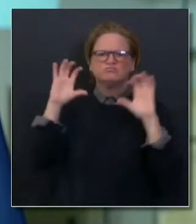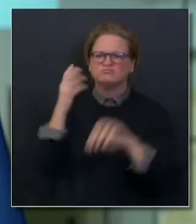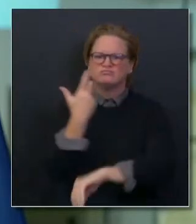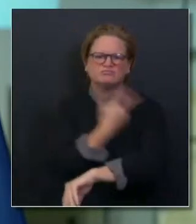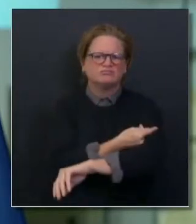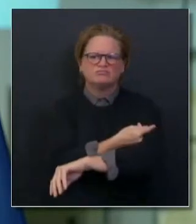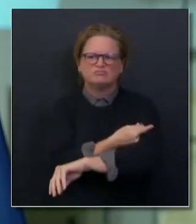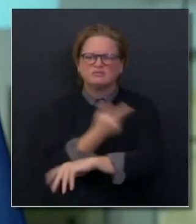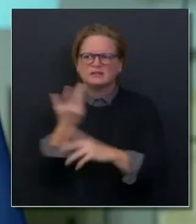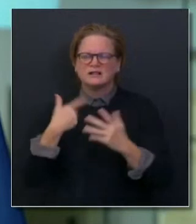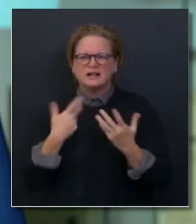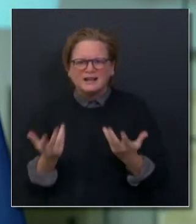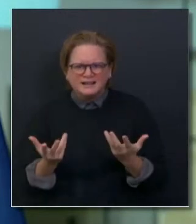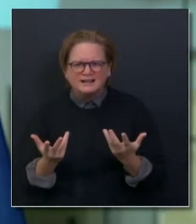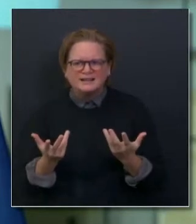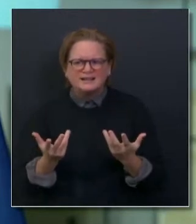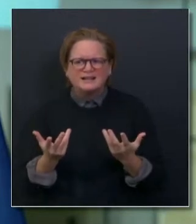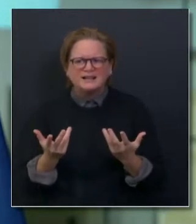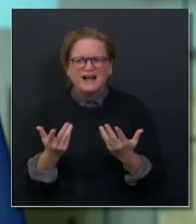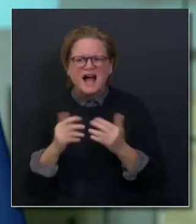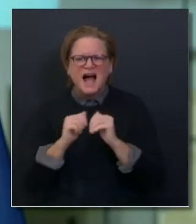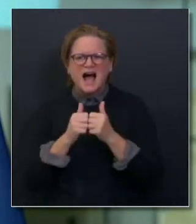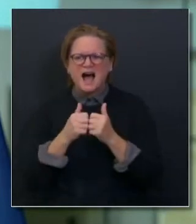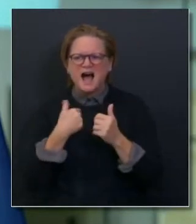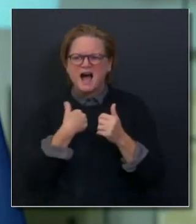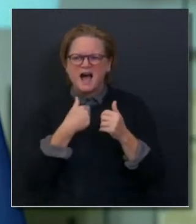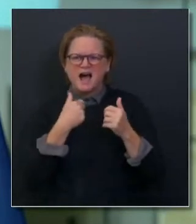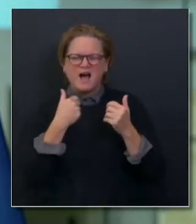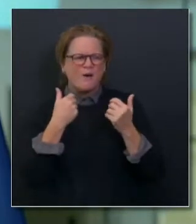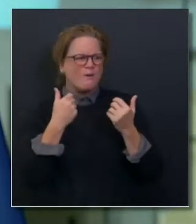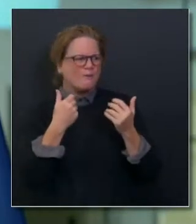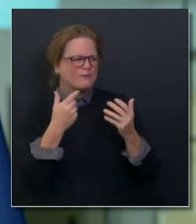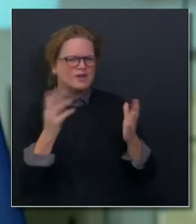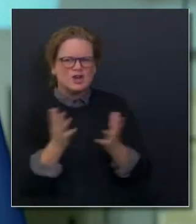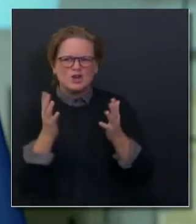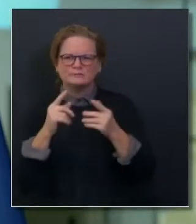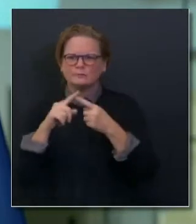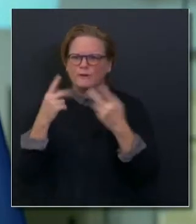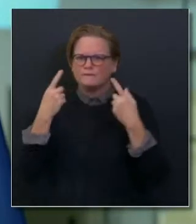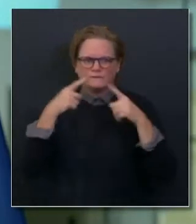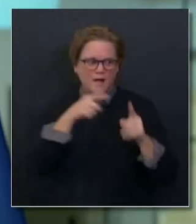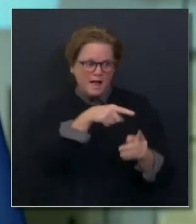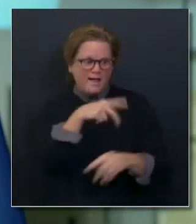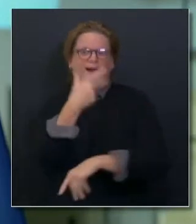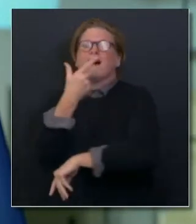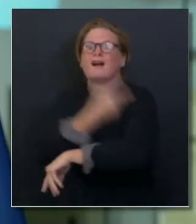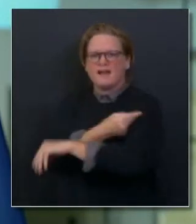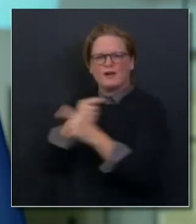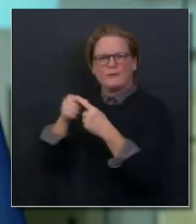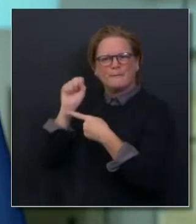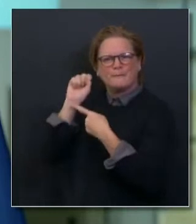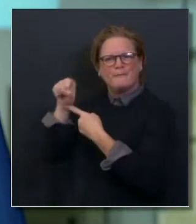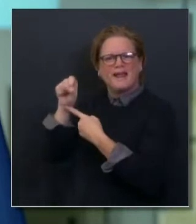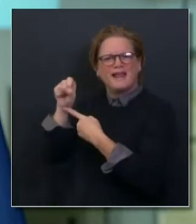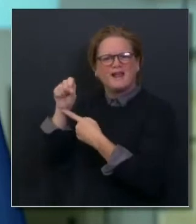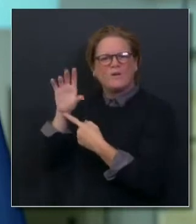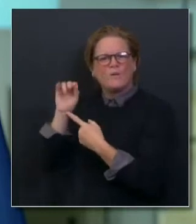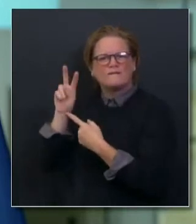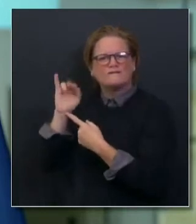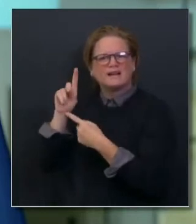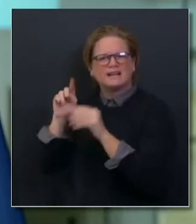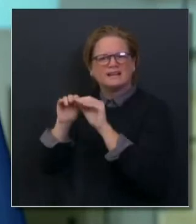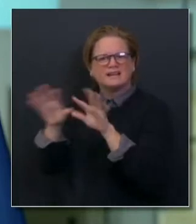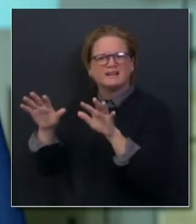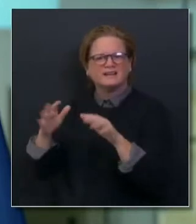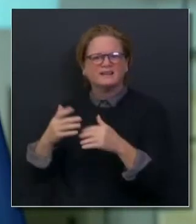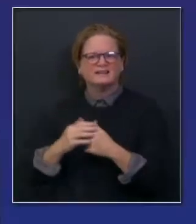California's fight against the COVID-19 pandemic? Yeah, look, I appreciate the question, and it allows me just to reinforce fundamental, and